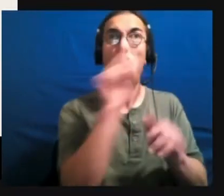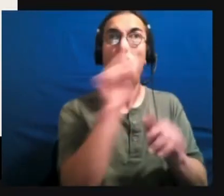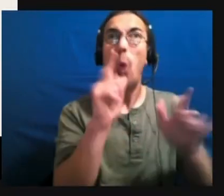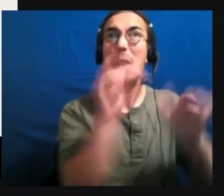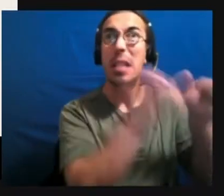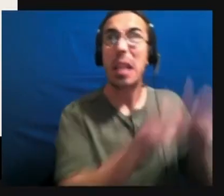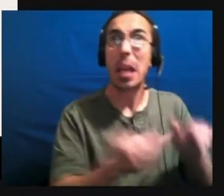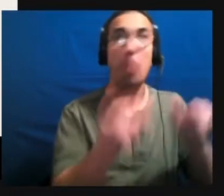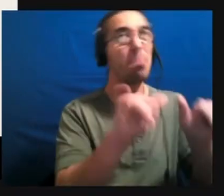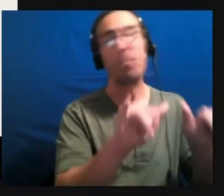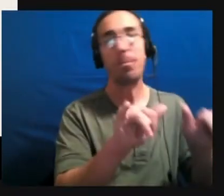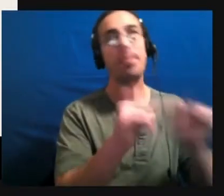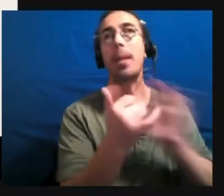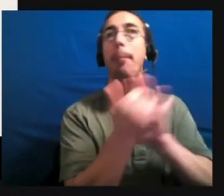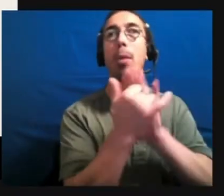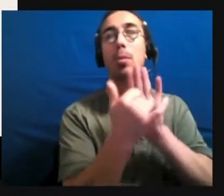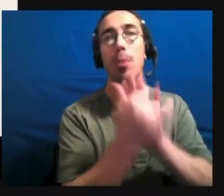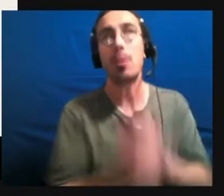autistic looks.